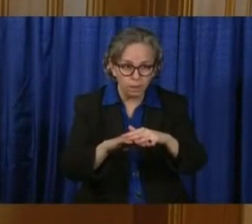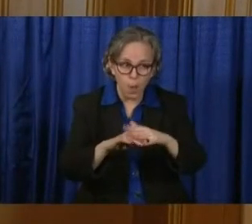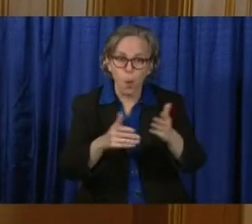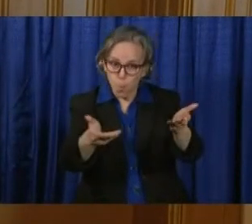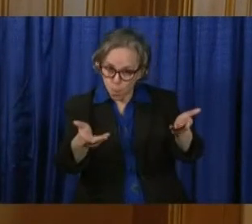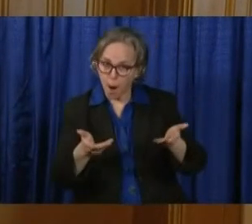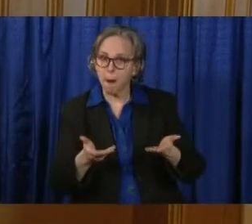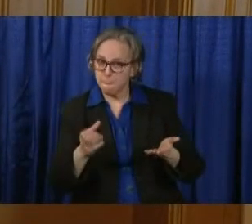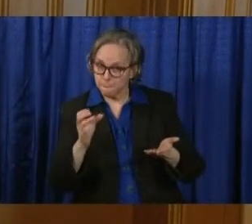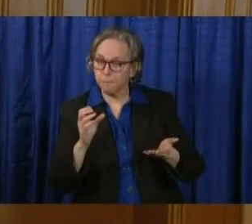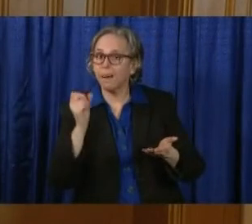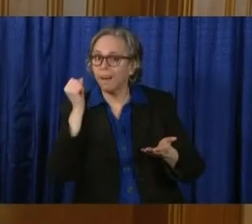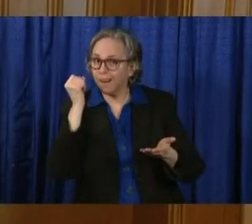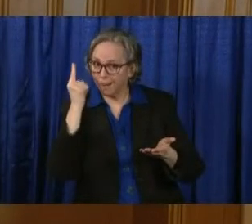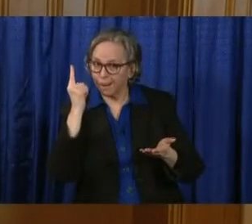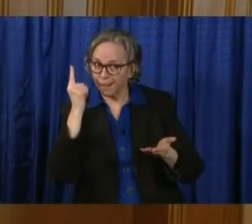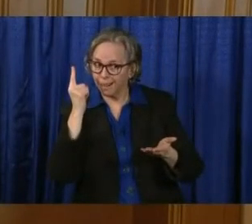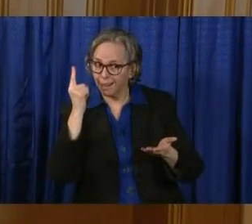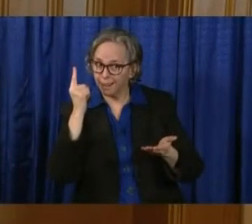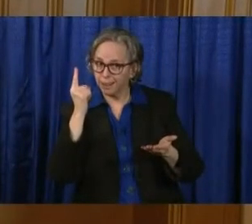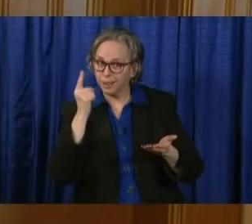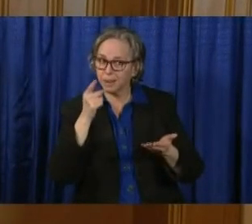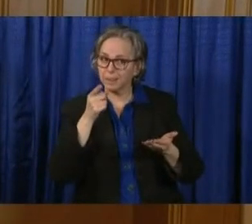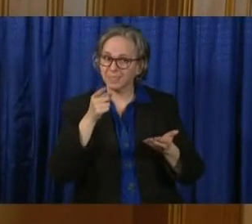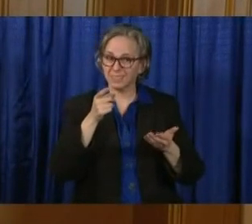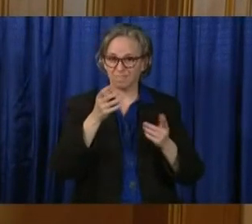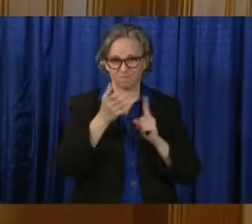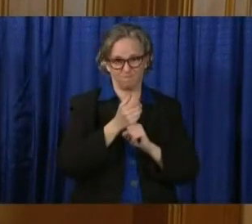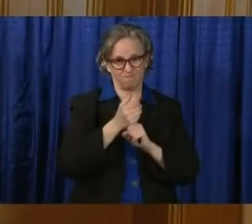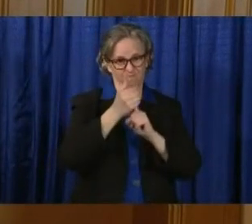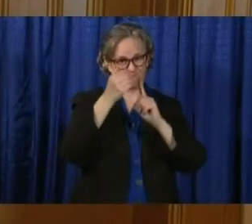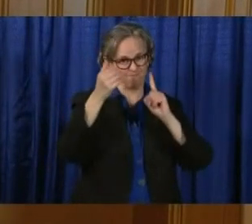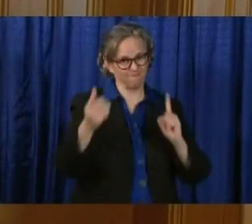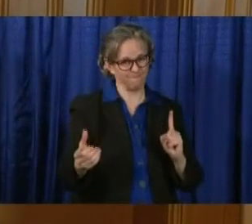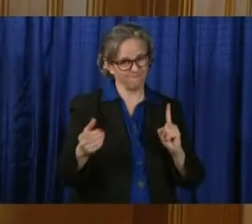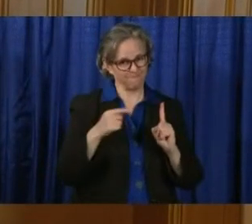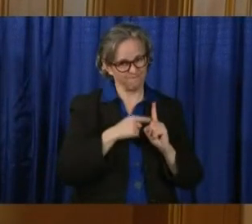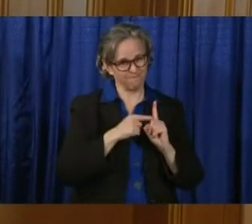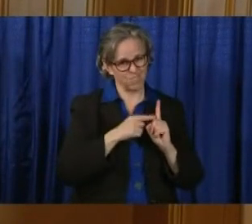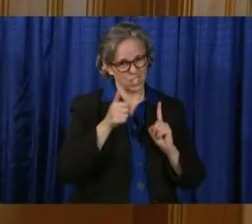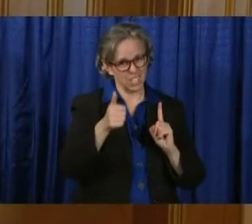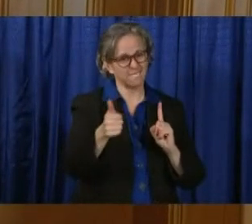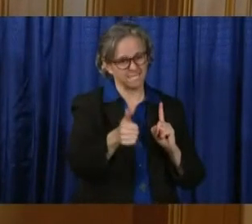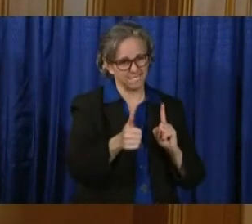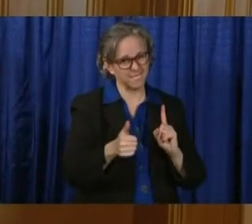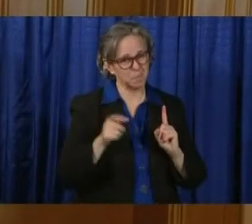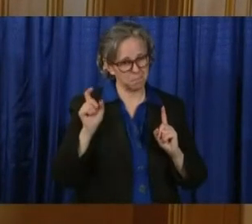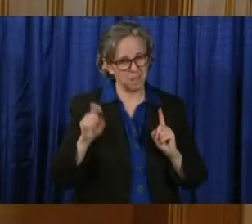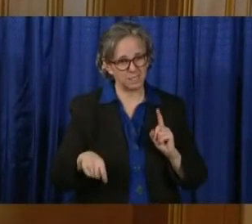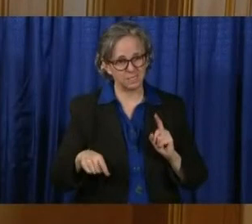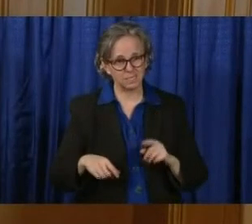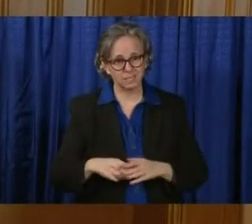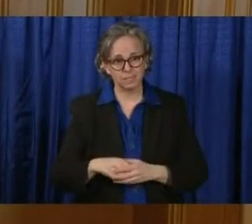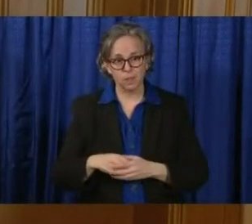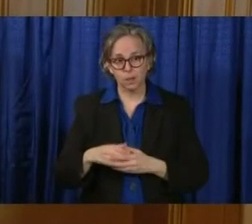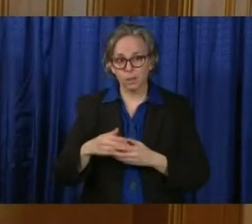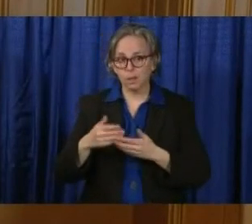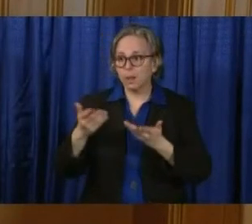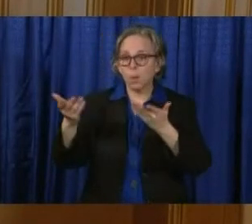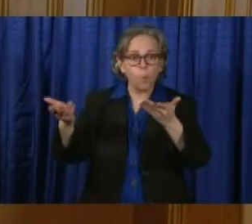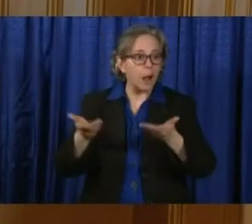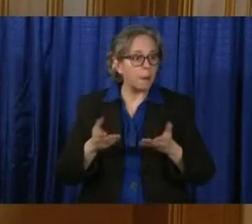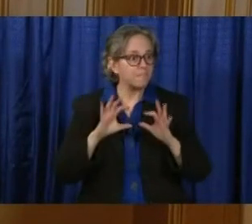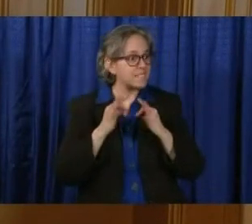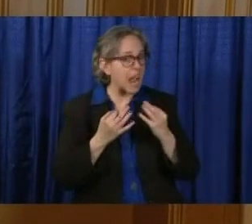We would say to family members who are welcoming their parents back or family members back,